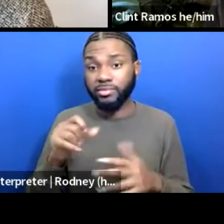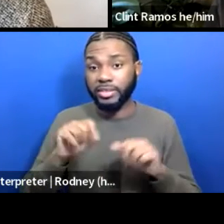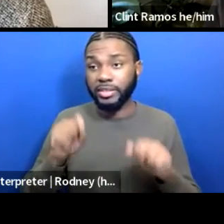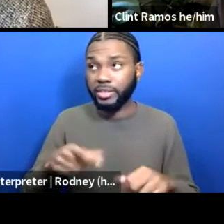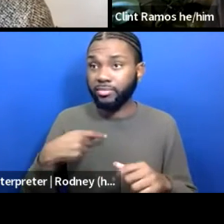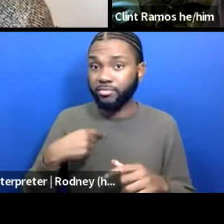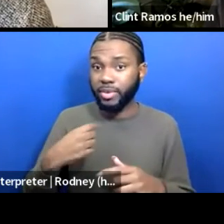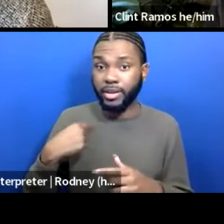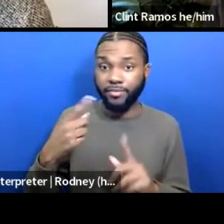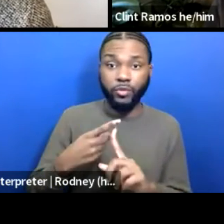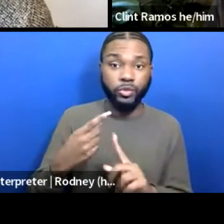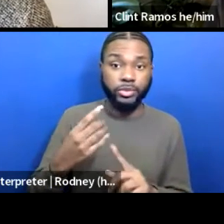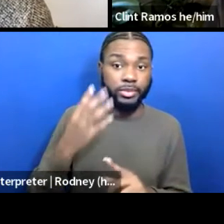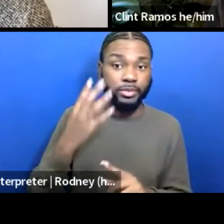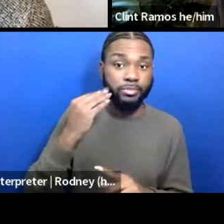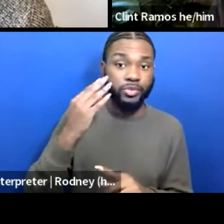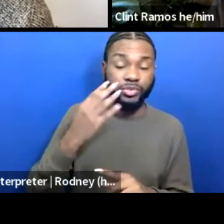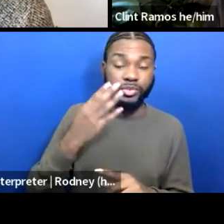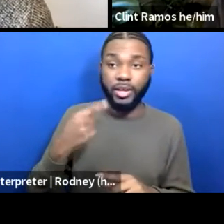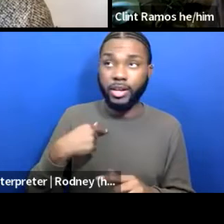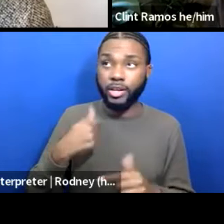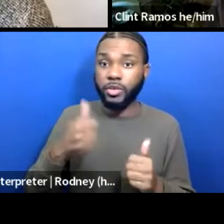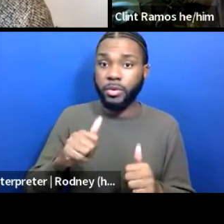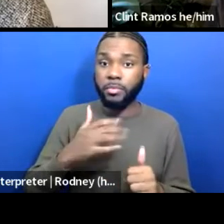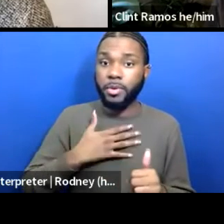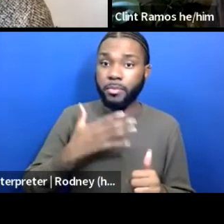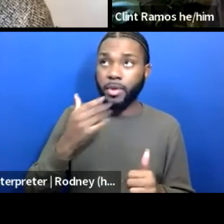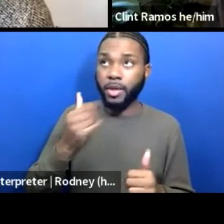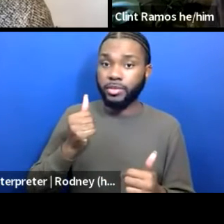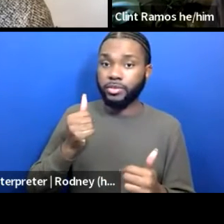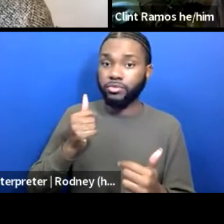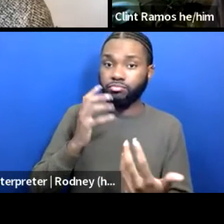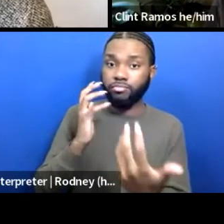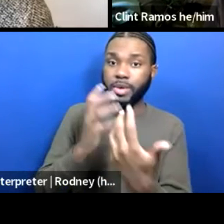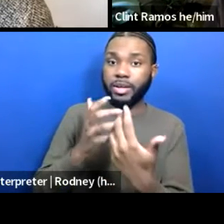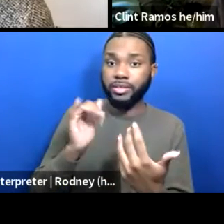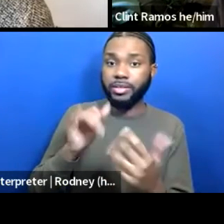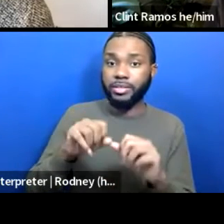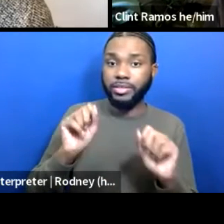introduced to and I did my best to master that system as much as I could.